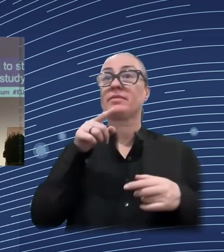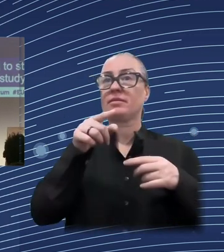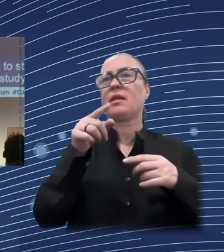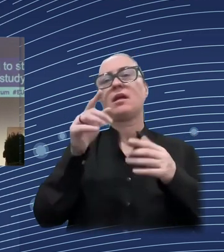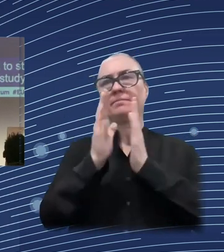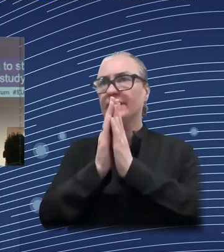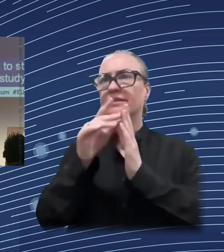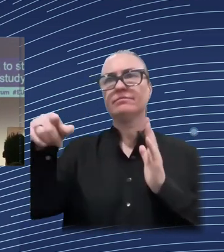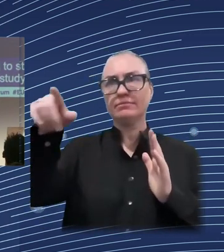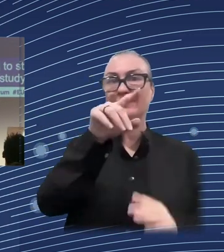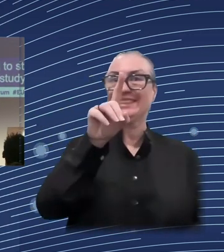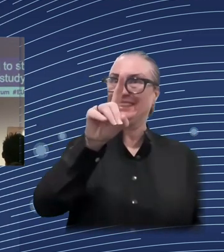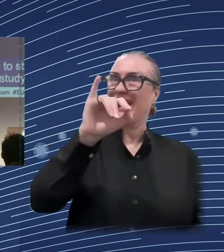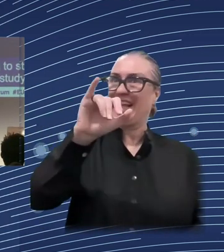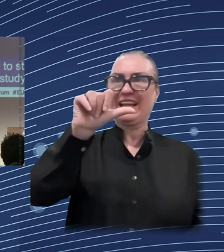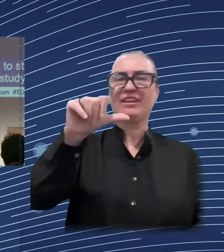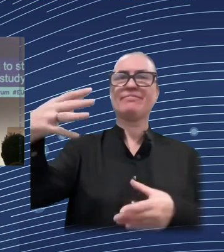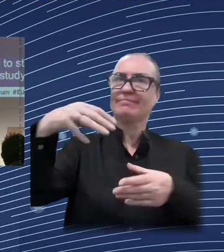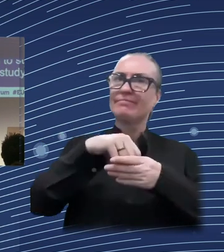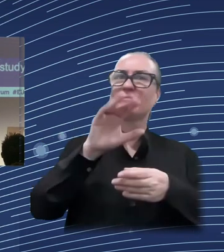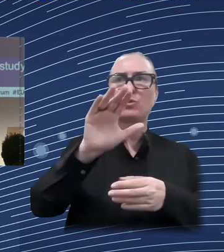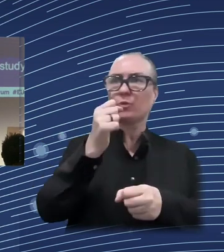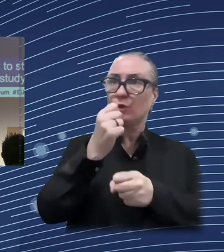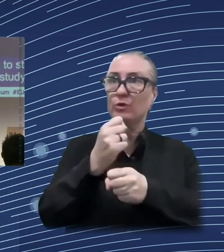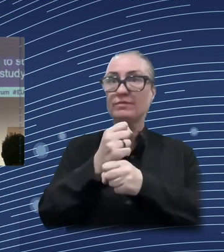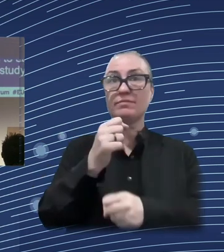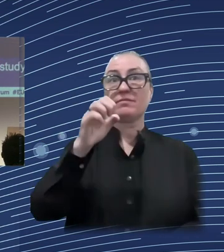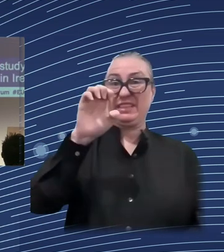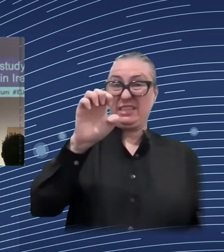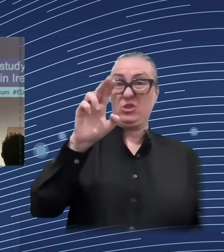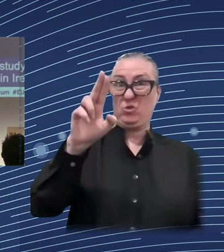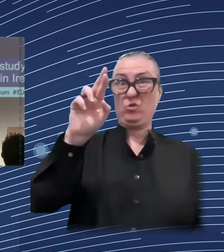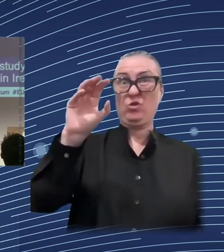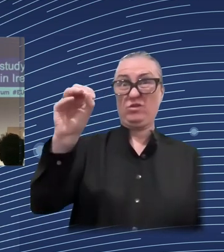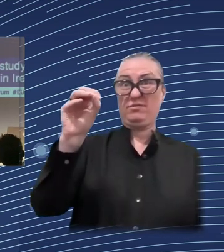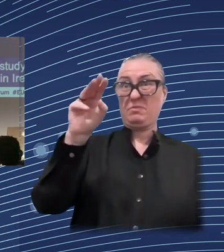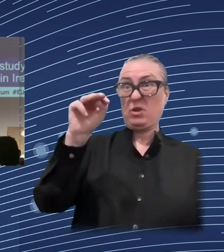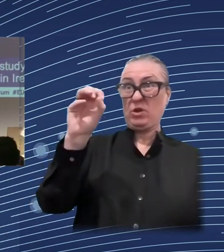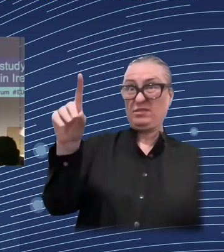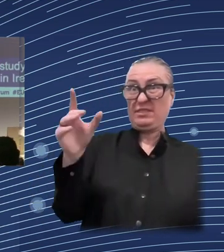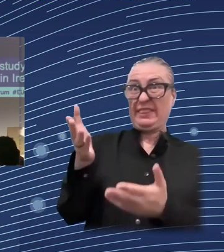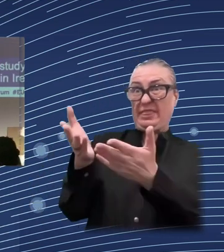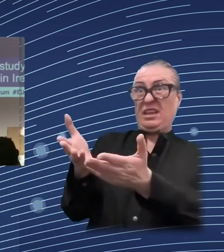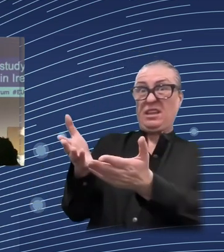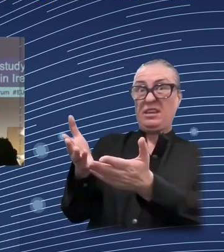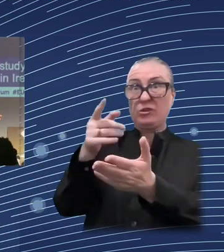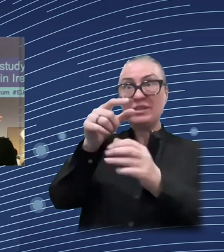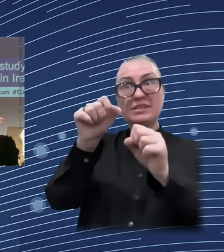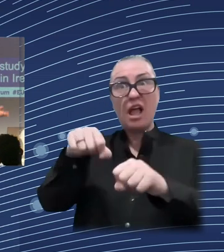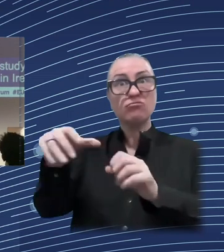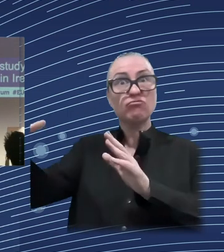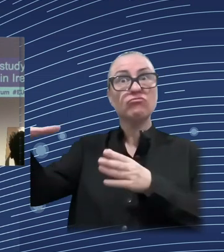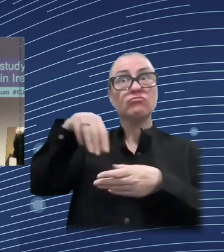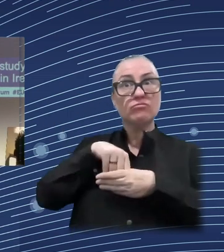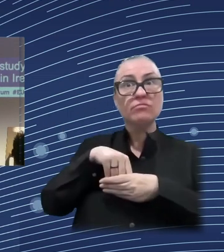used in Ireland in designing the parameters of one of our green policies. So carbon taxation. And then